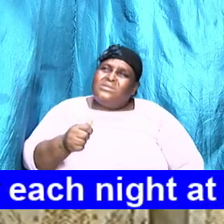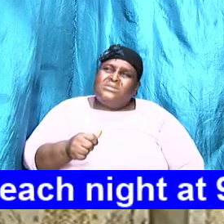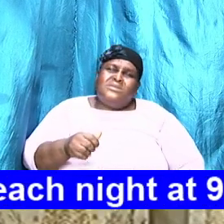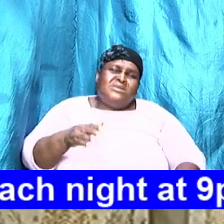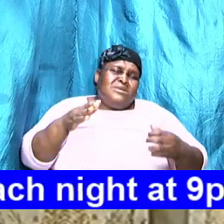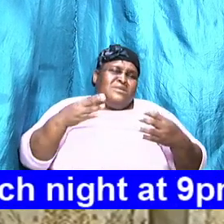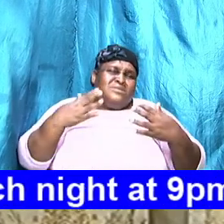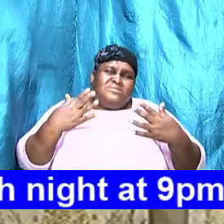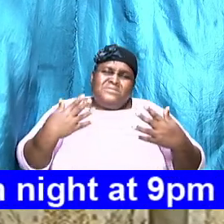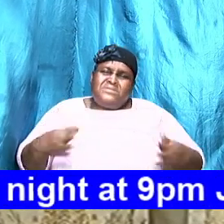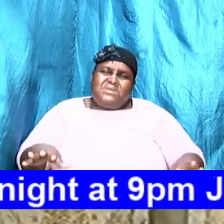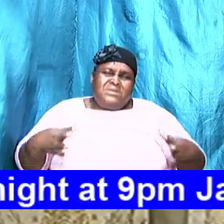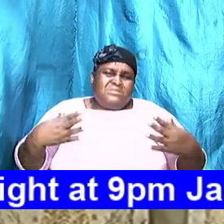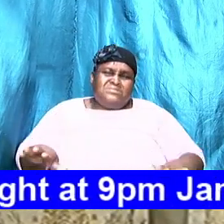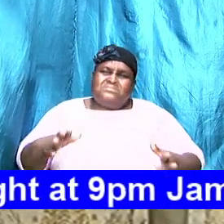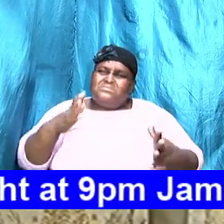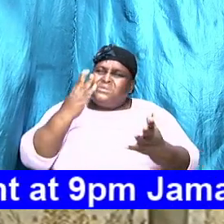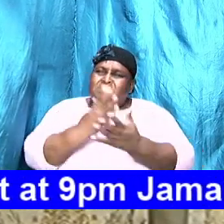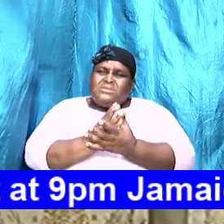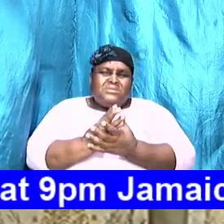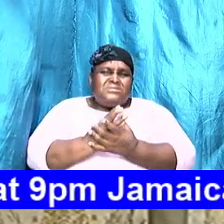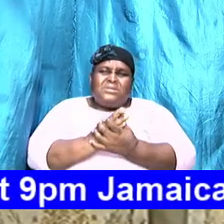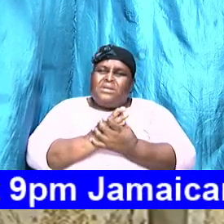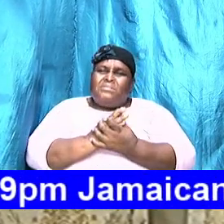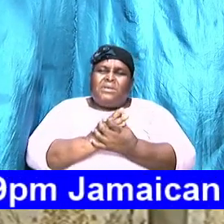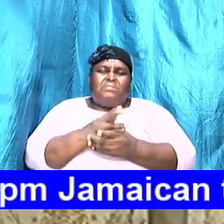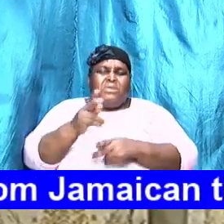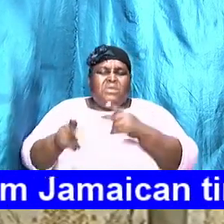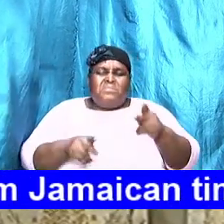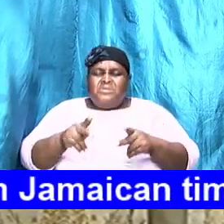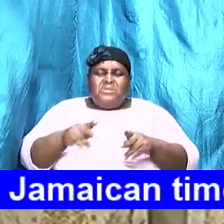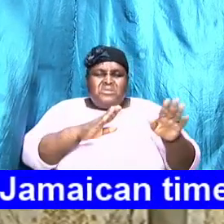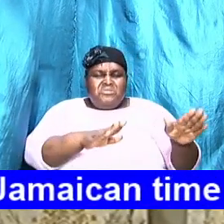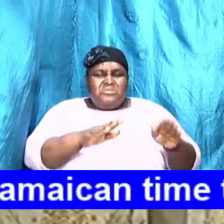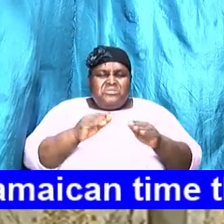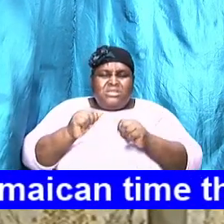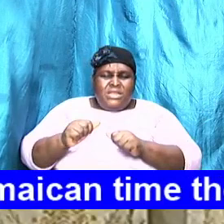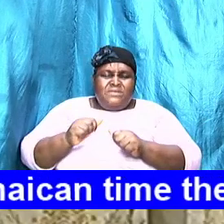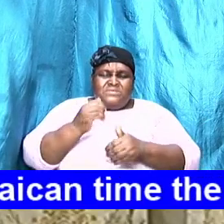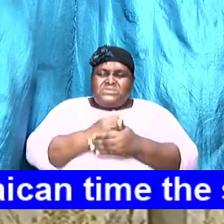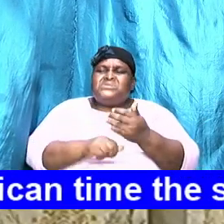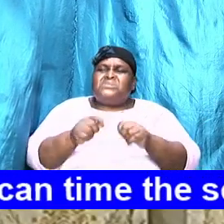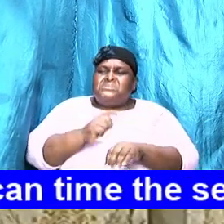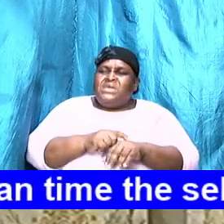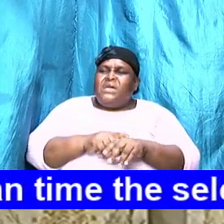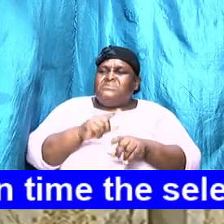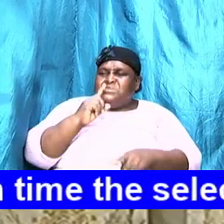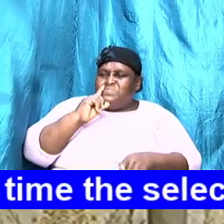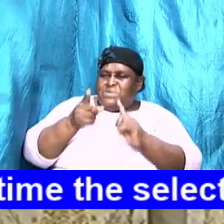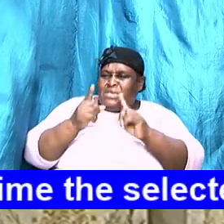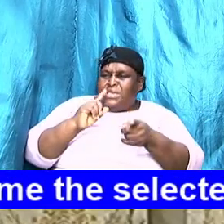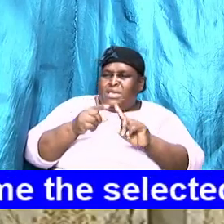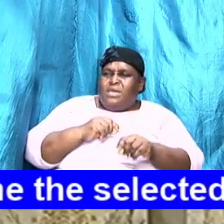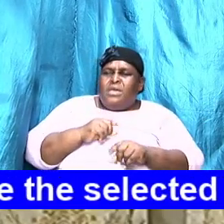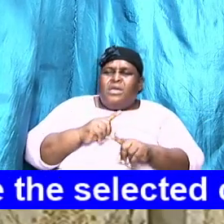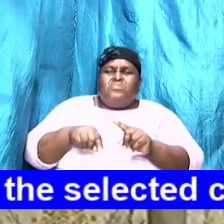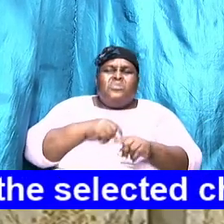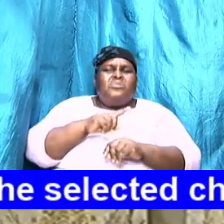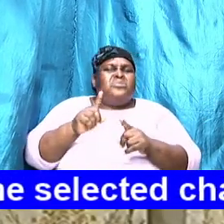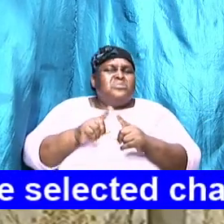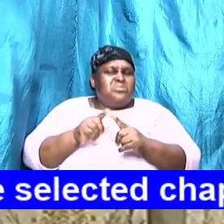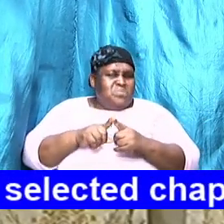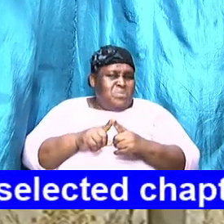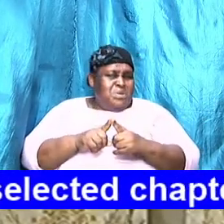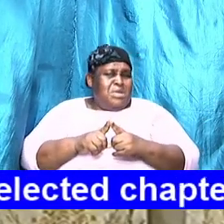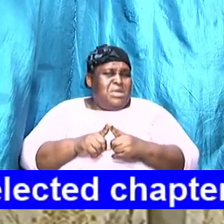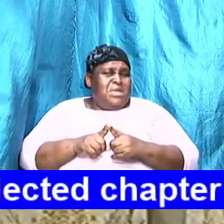to stop it. And folks just leave it to unfold. Sometimes they talk. But then when advice, for example, might be